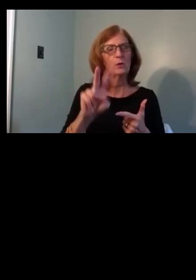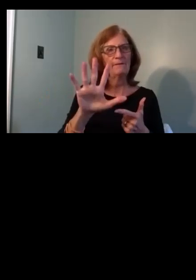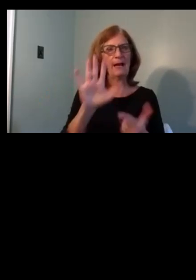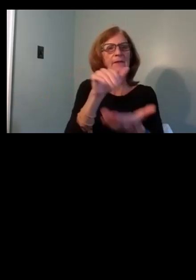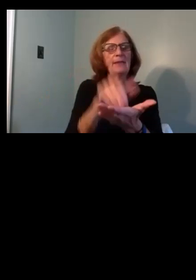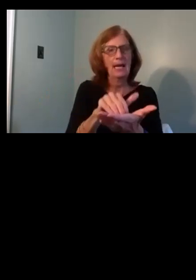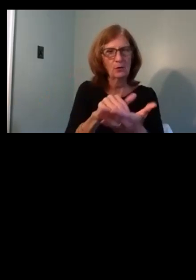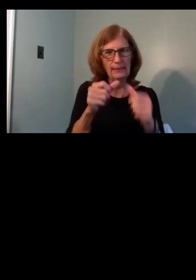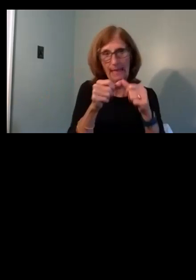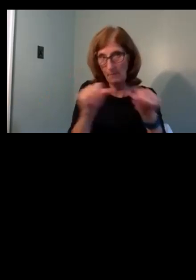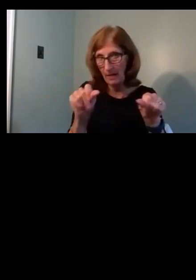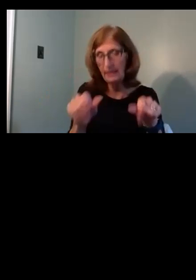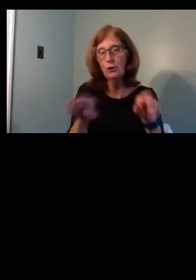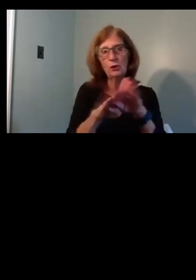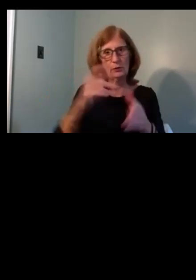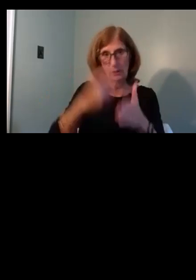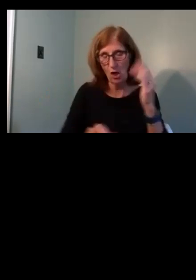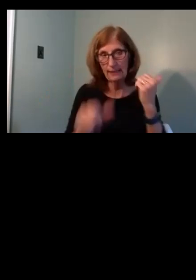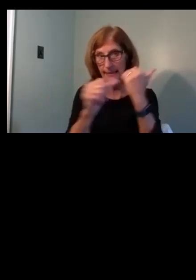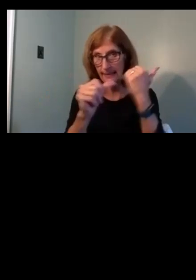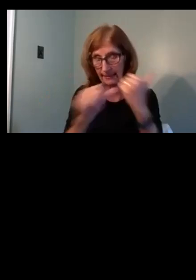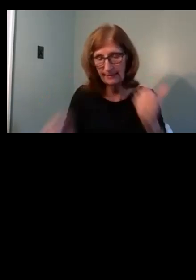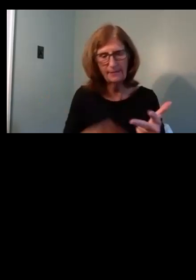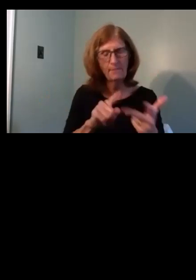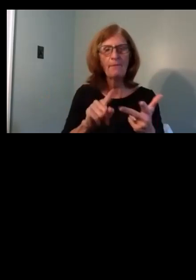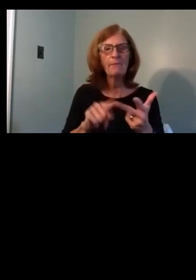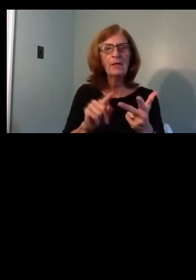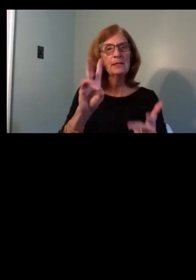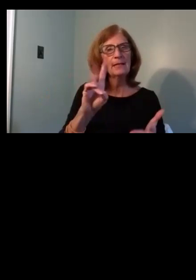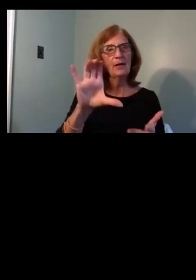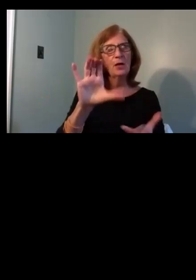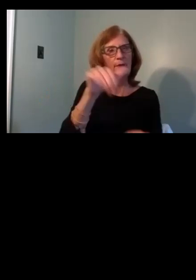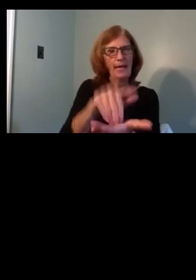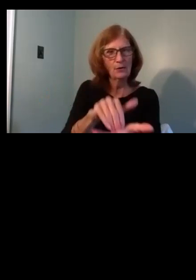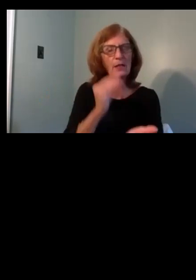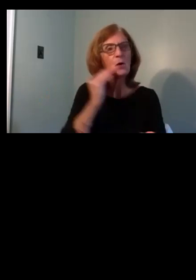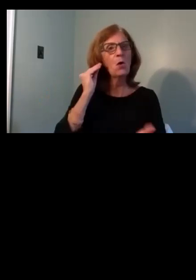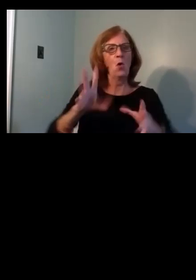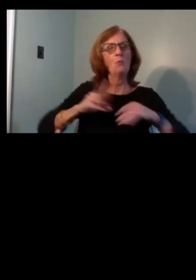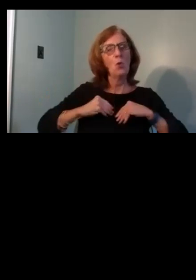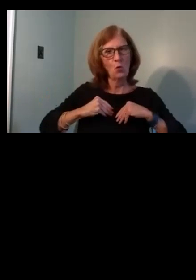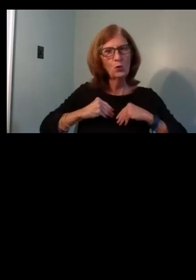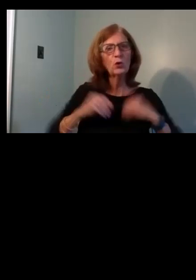Down payment and closing cost assistance, $700,000. Homeowner Assistance Program,